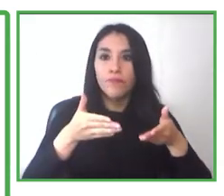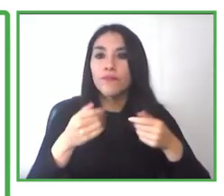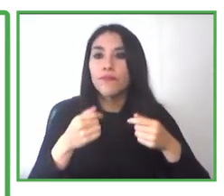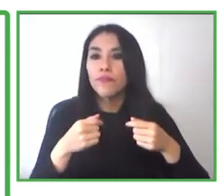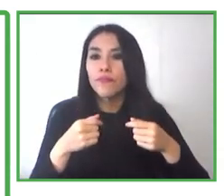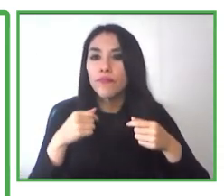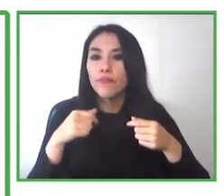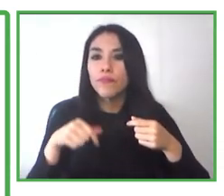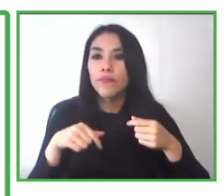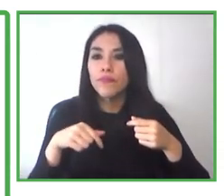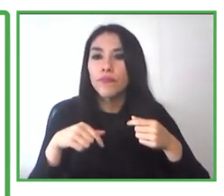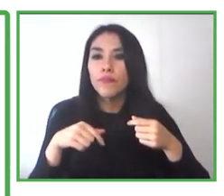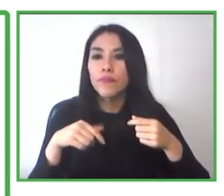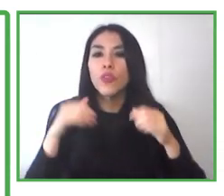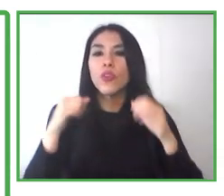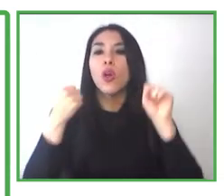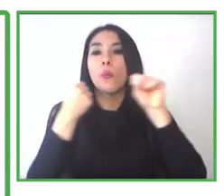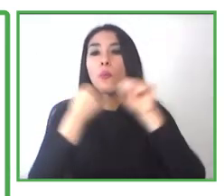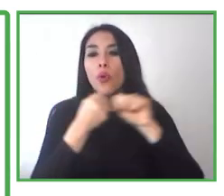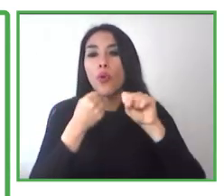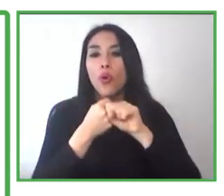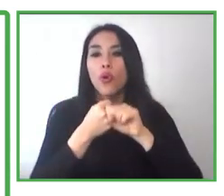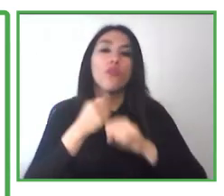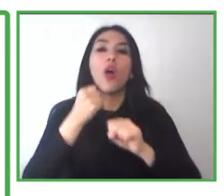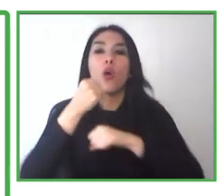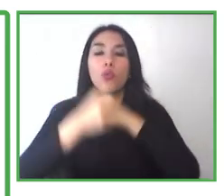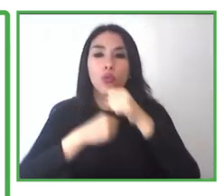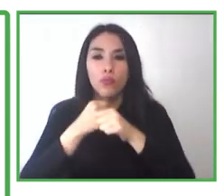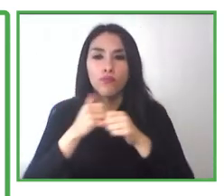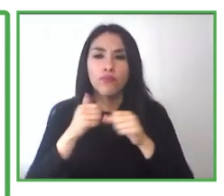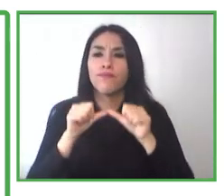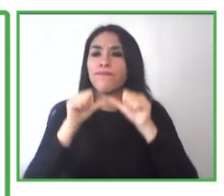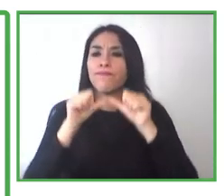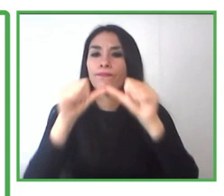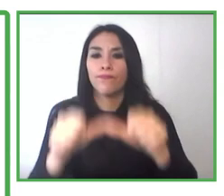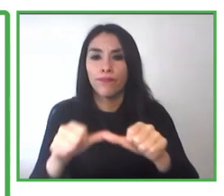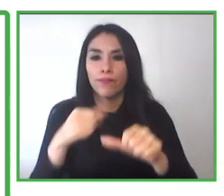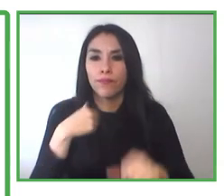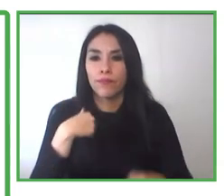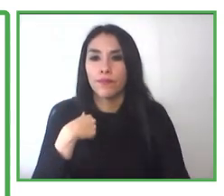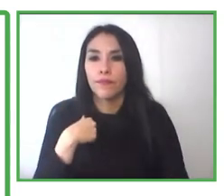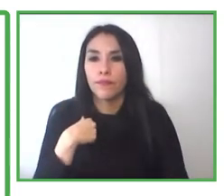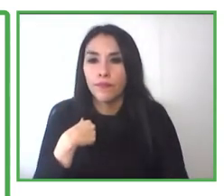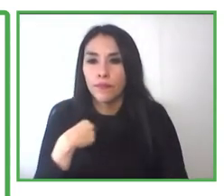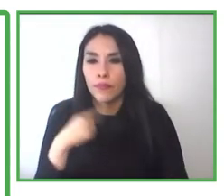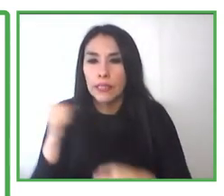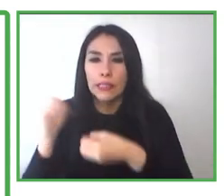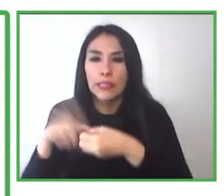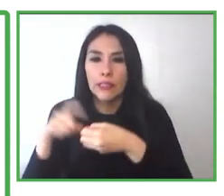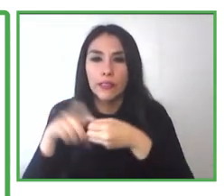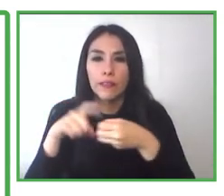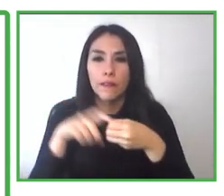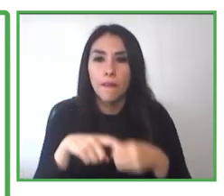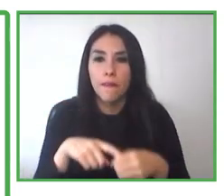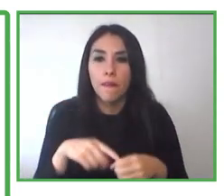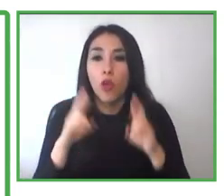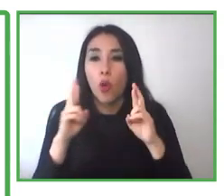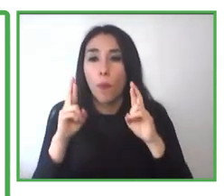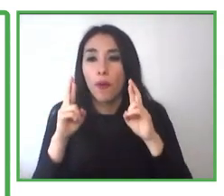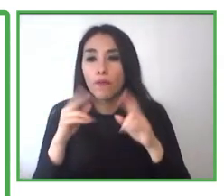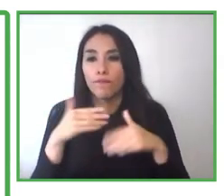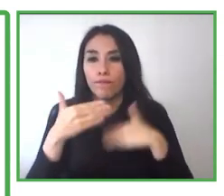And, and what we try to do is through those different funds is not to,